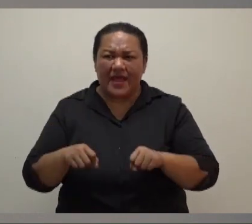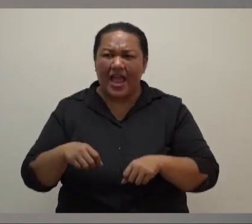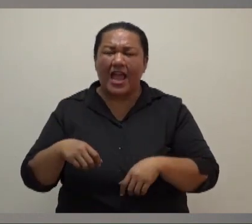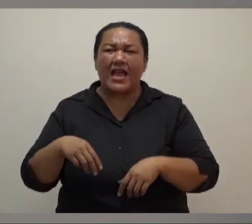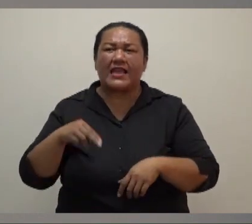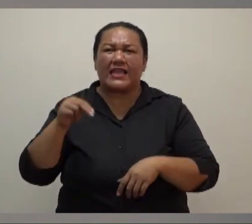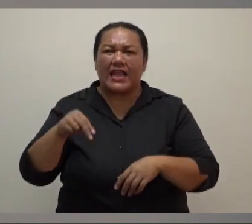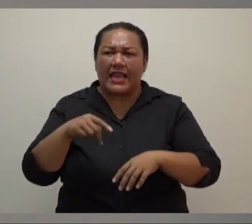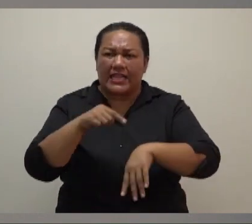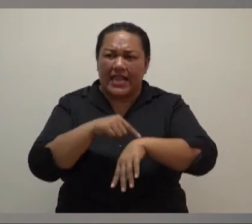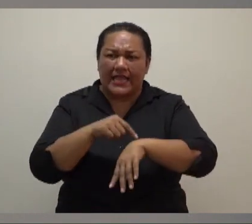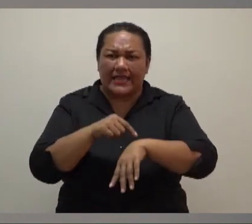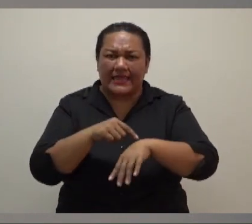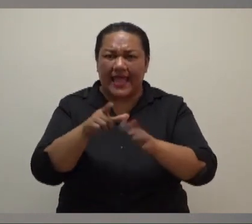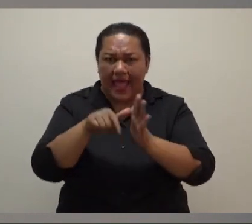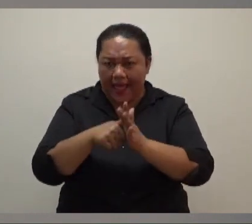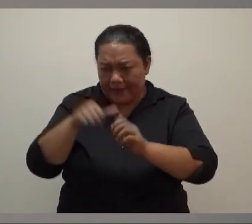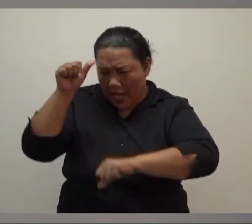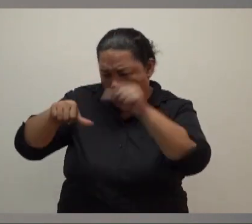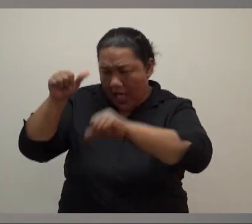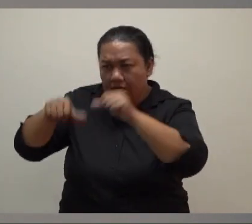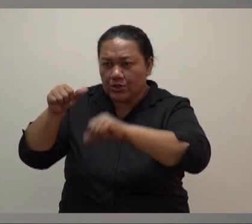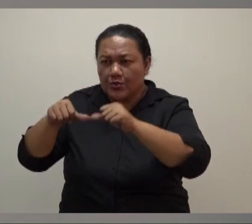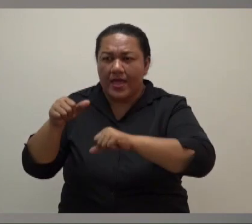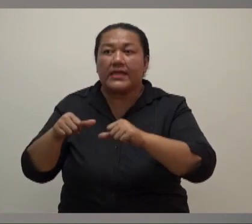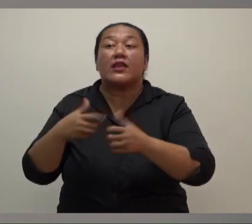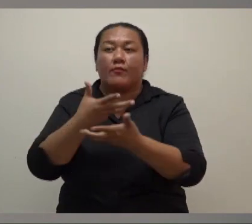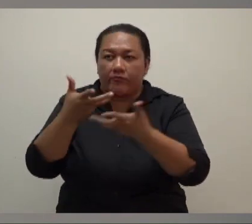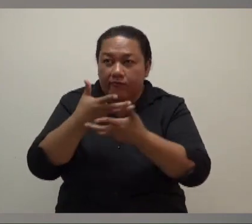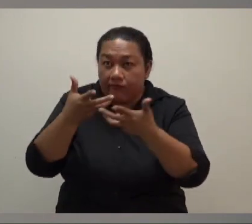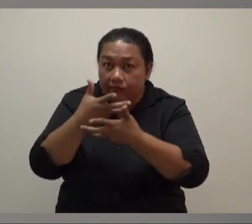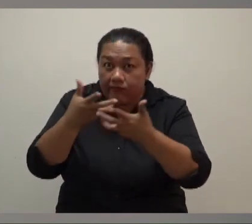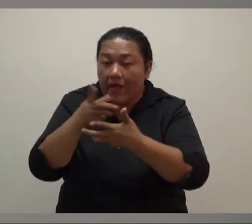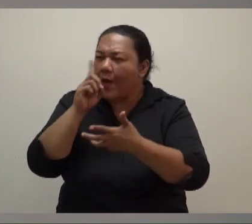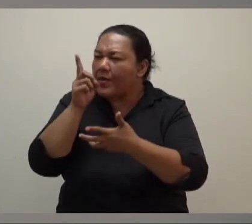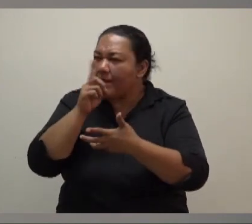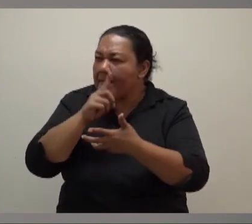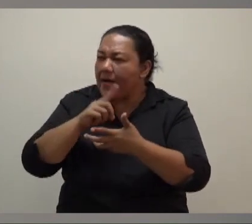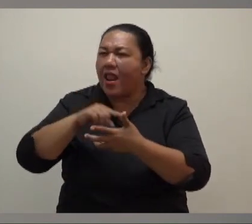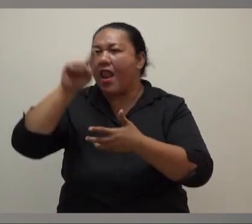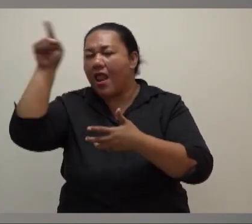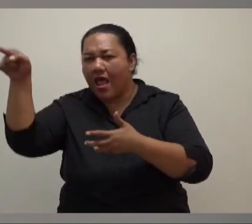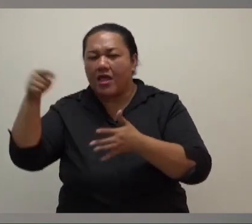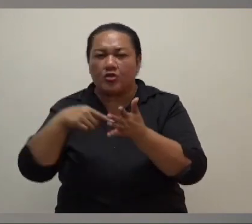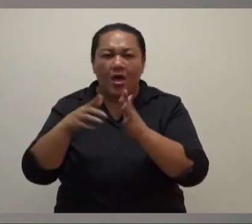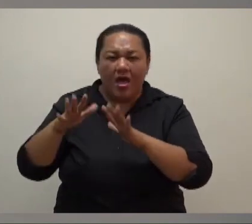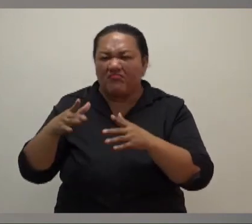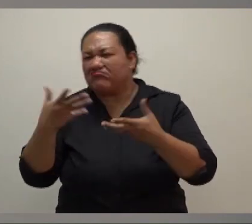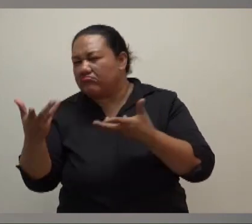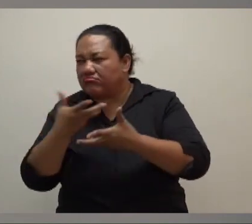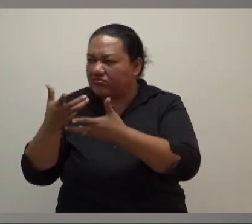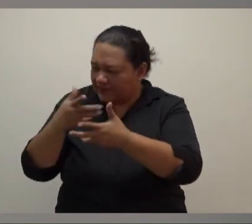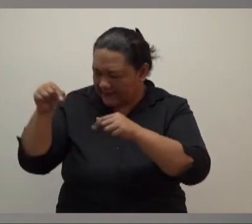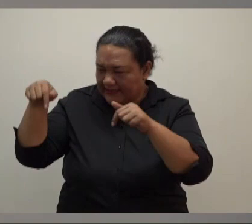number of agencies. Like I said, they were liaising with people in New Zealand, in Wellington, where there's a, you know, seismic sort of assessment